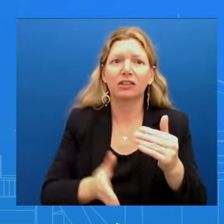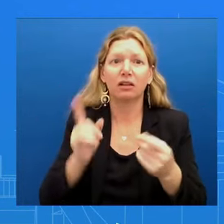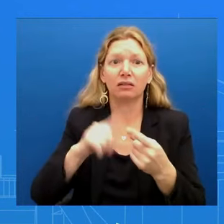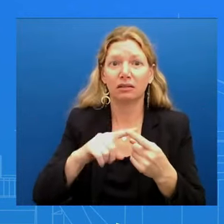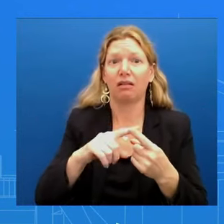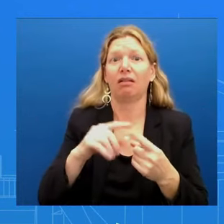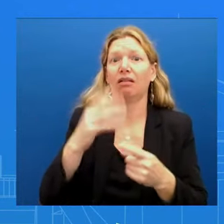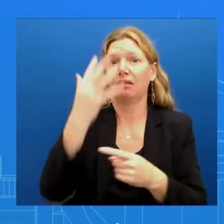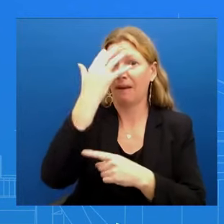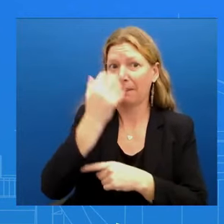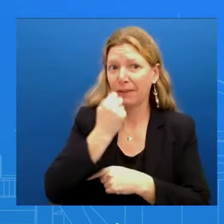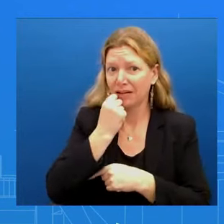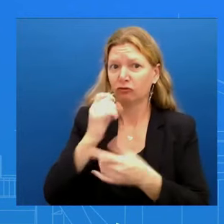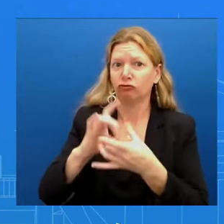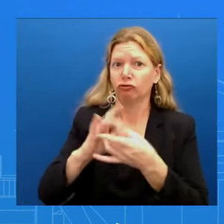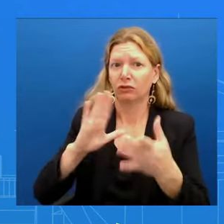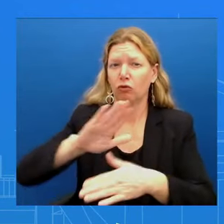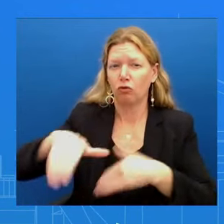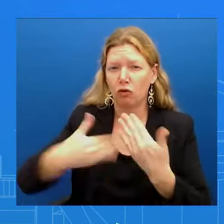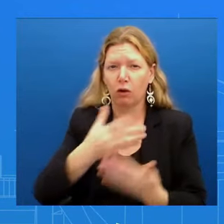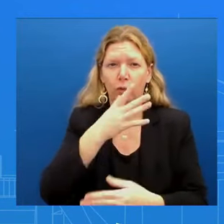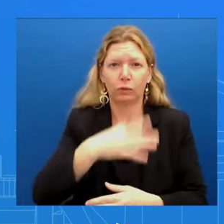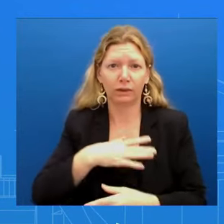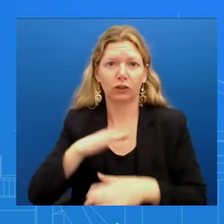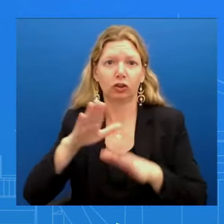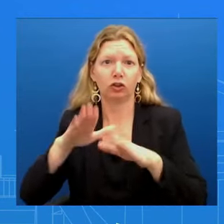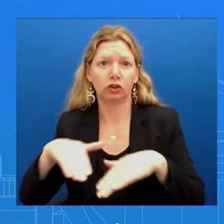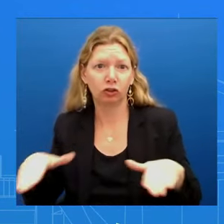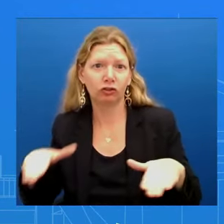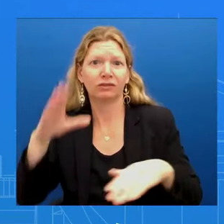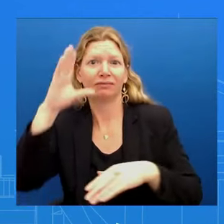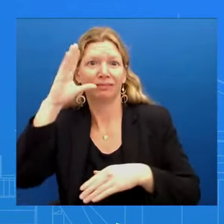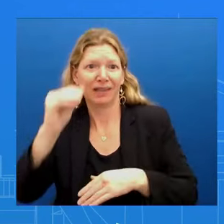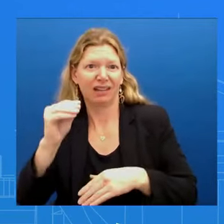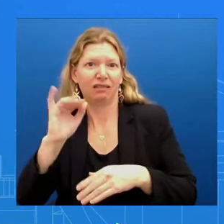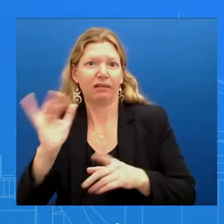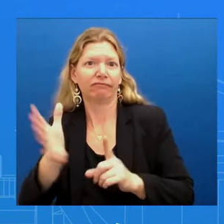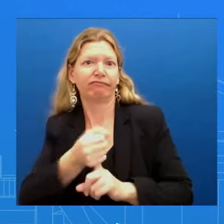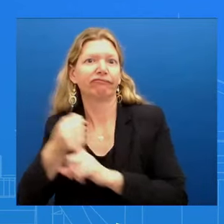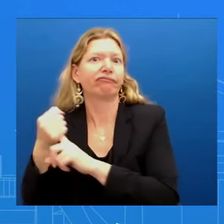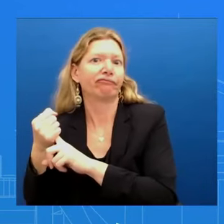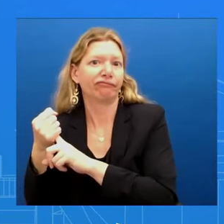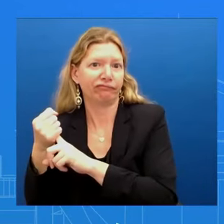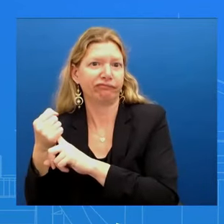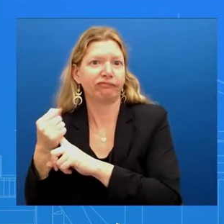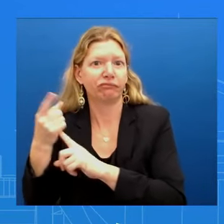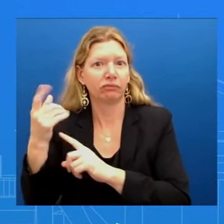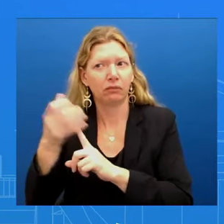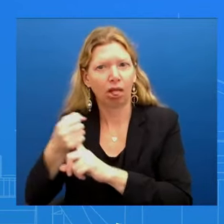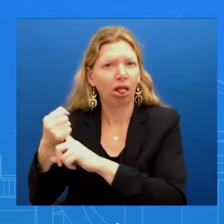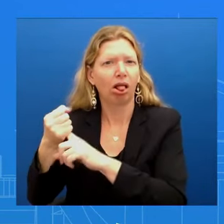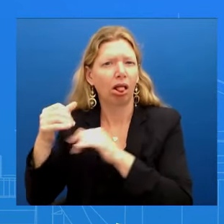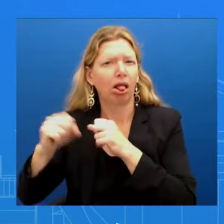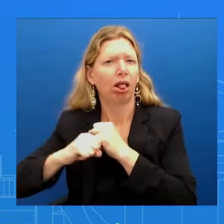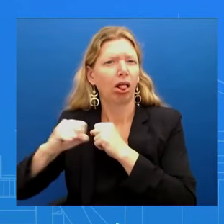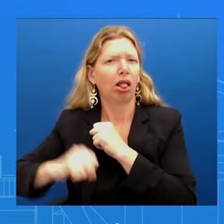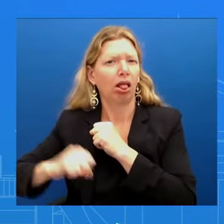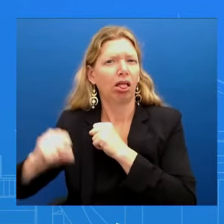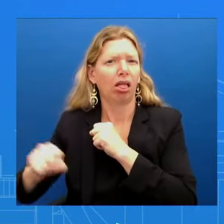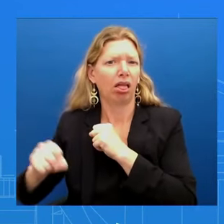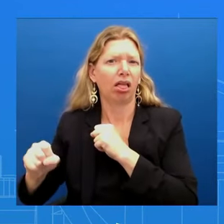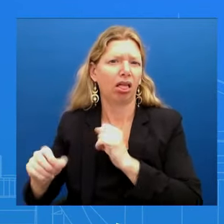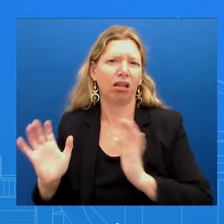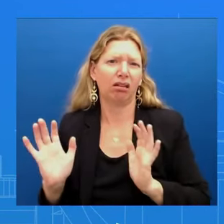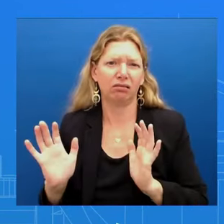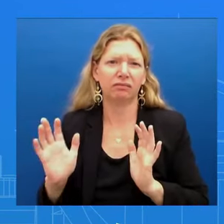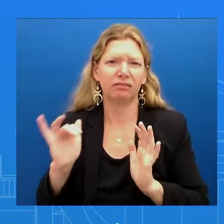relief to the innocent people of Gaza who have absolutely nothing to do with the underlying conflict and this remains our paramount objective